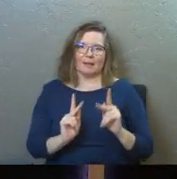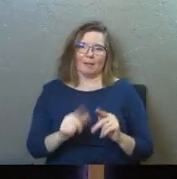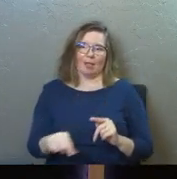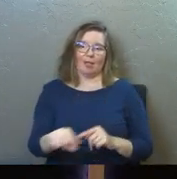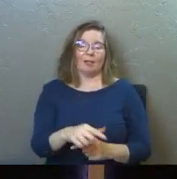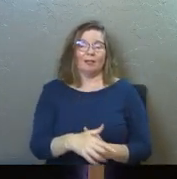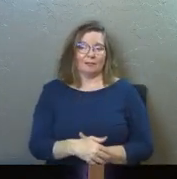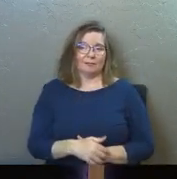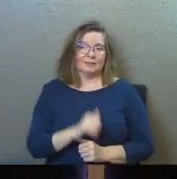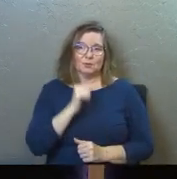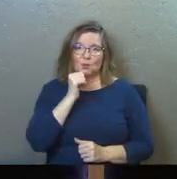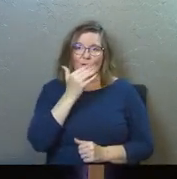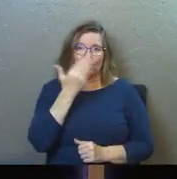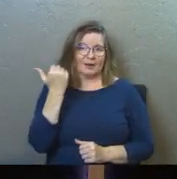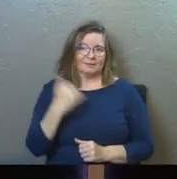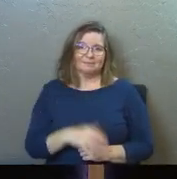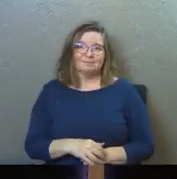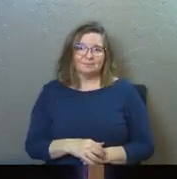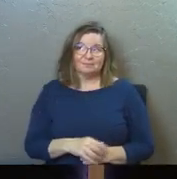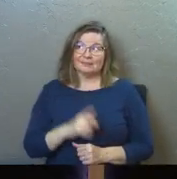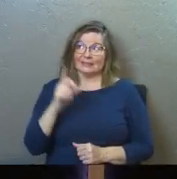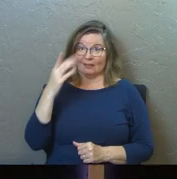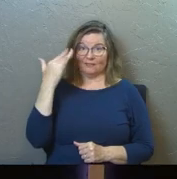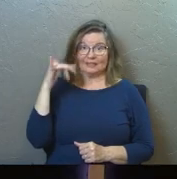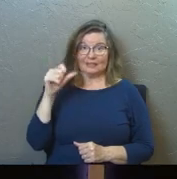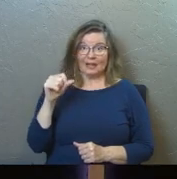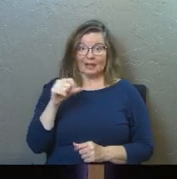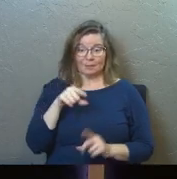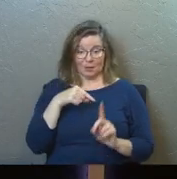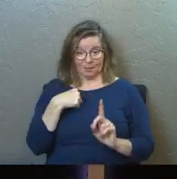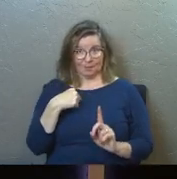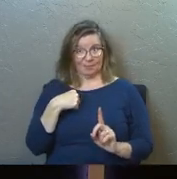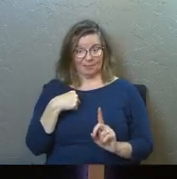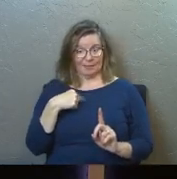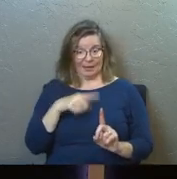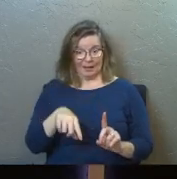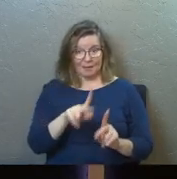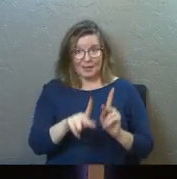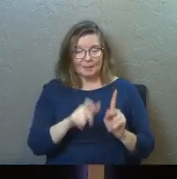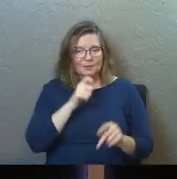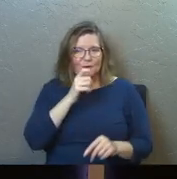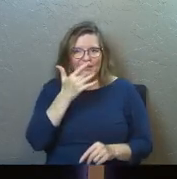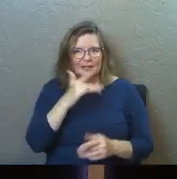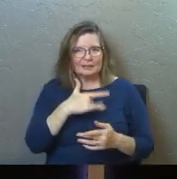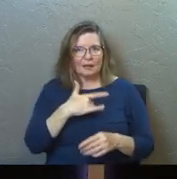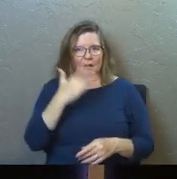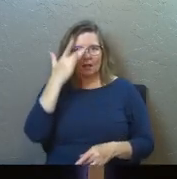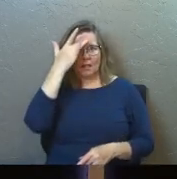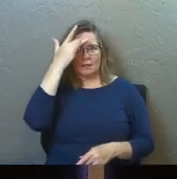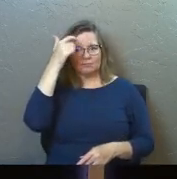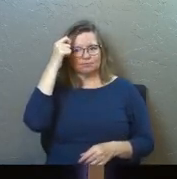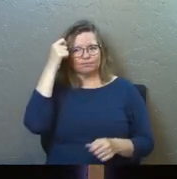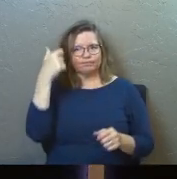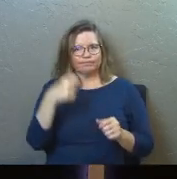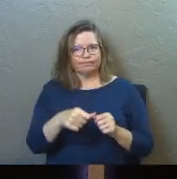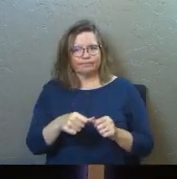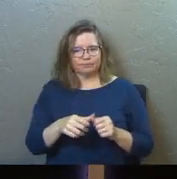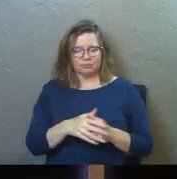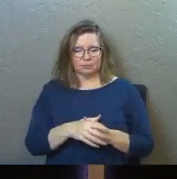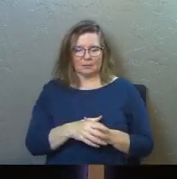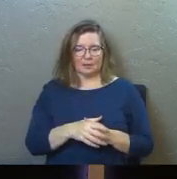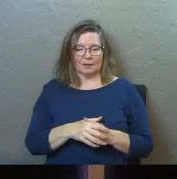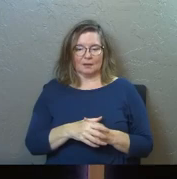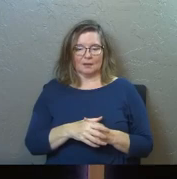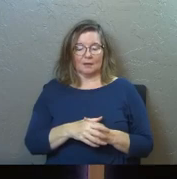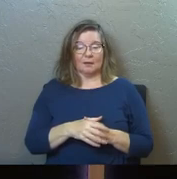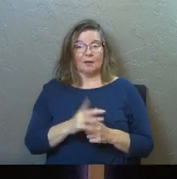and you. And all that not forgetting that people do and